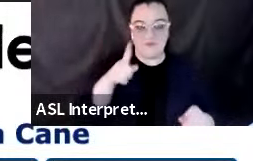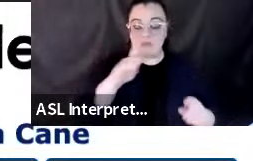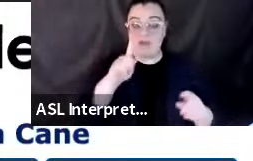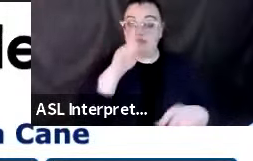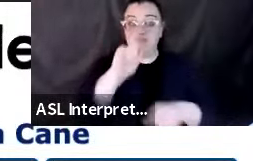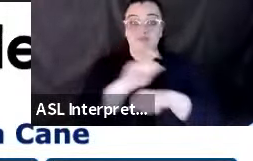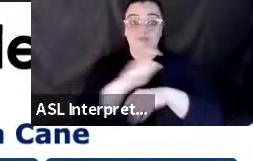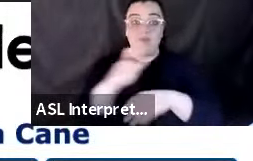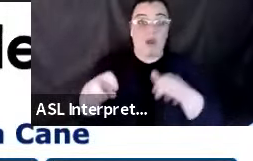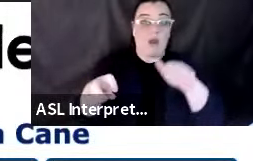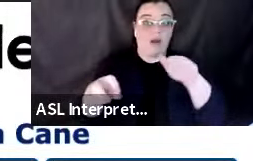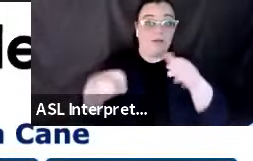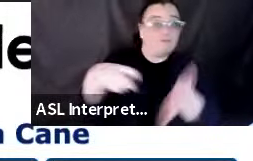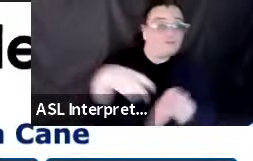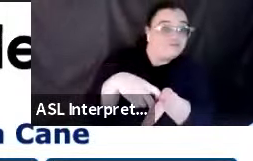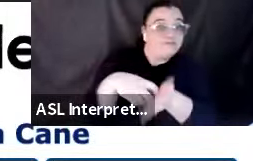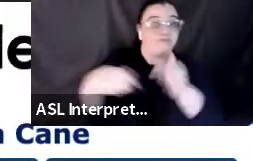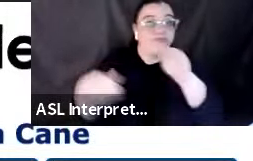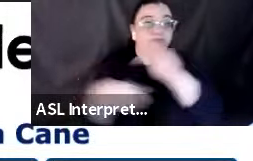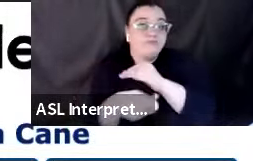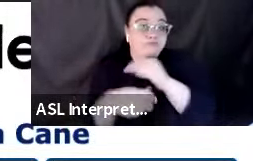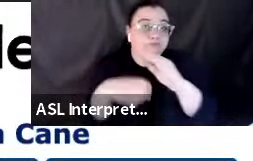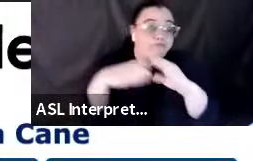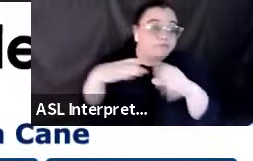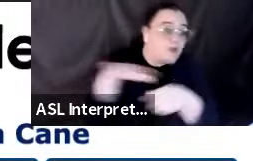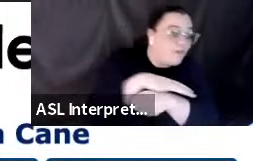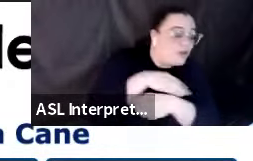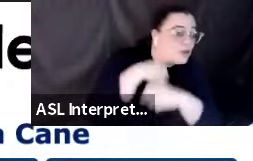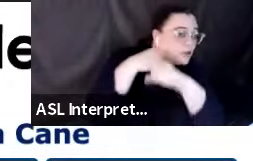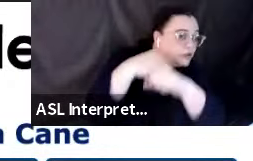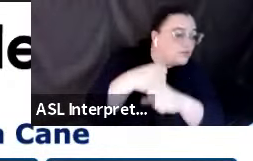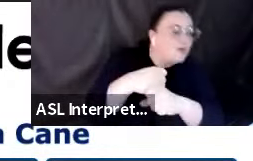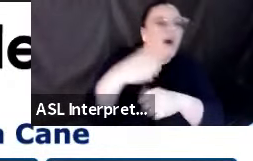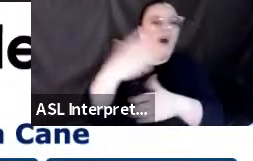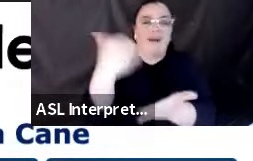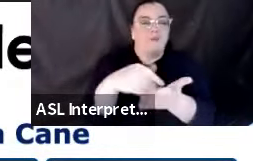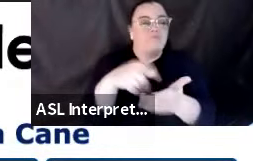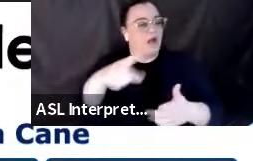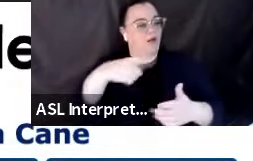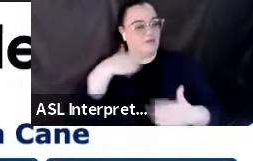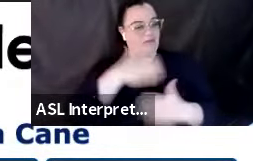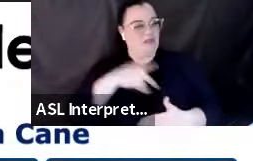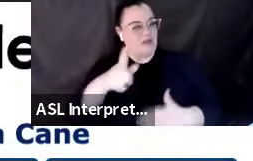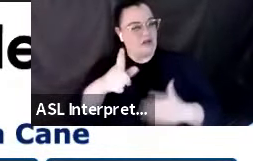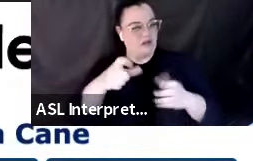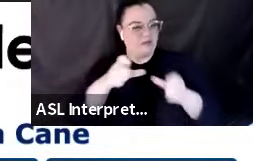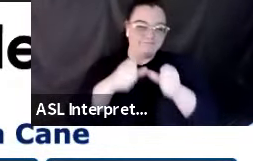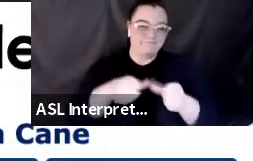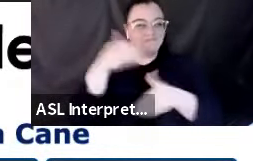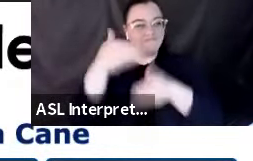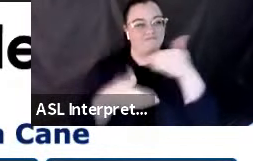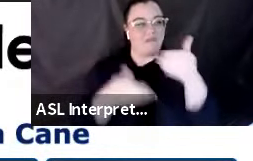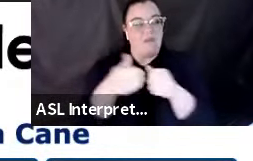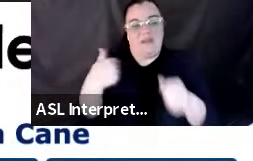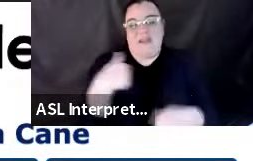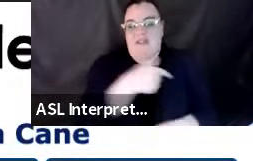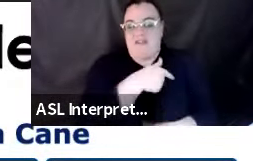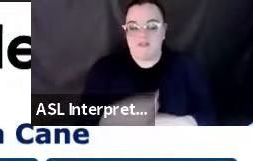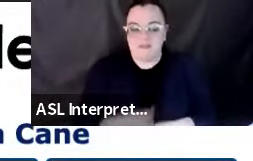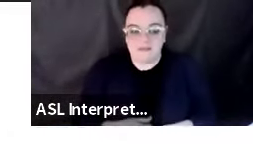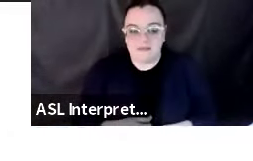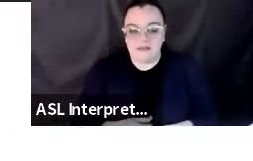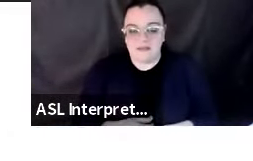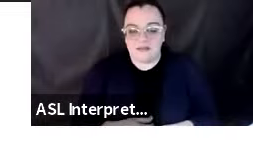down again, but we appreciate your following along. So we have